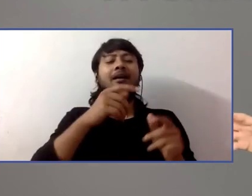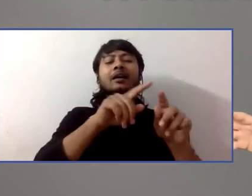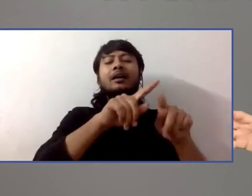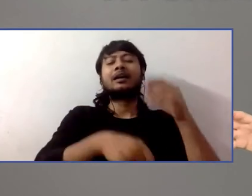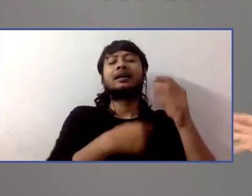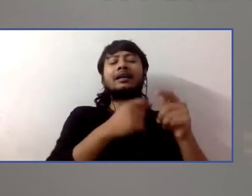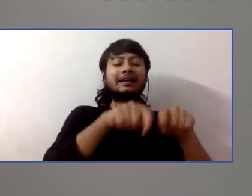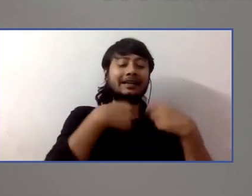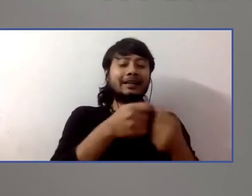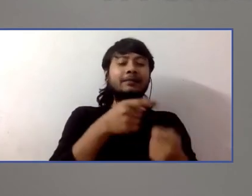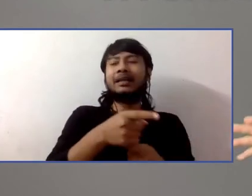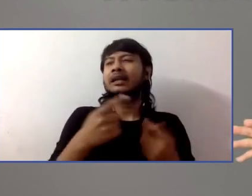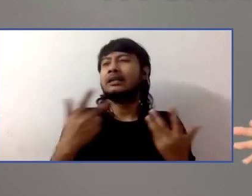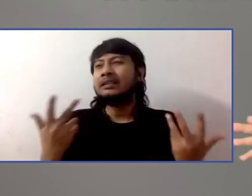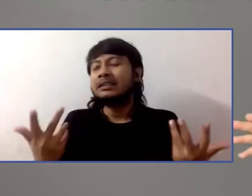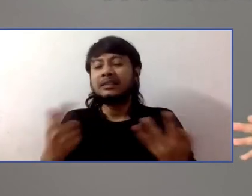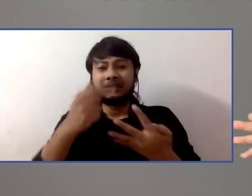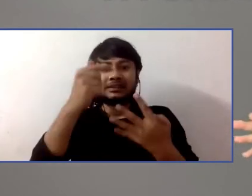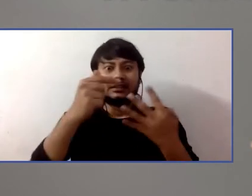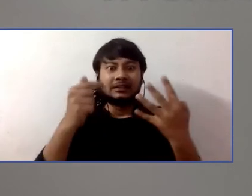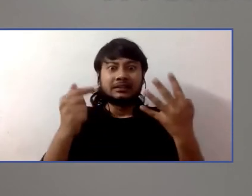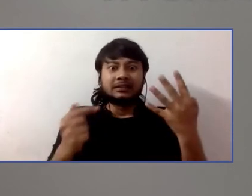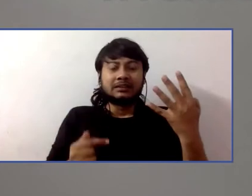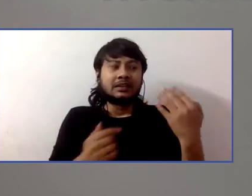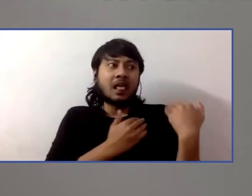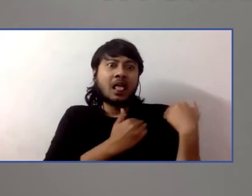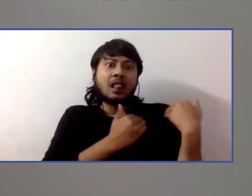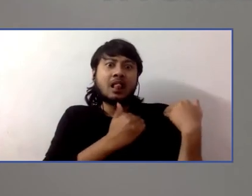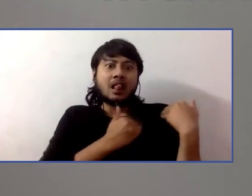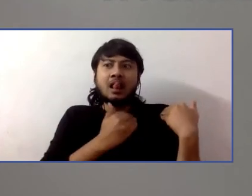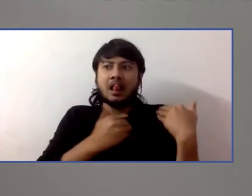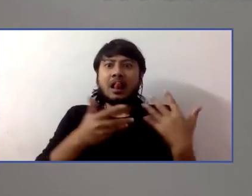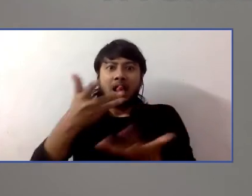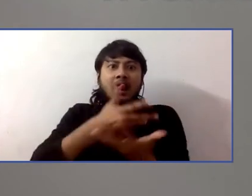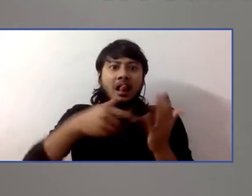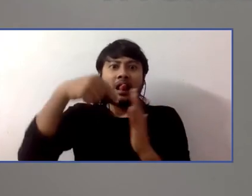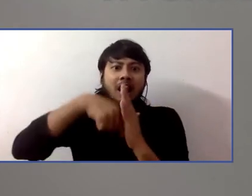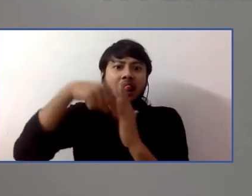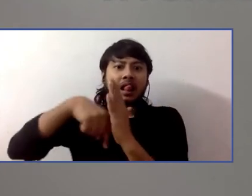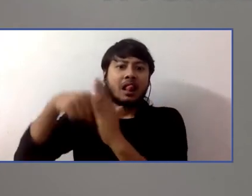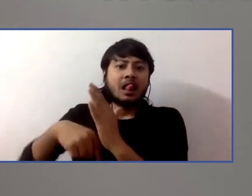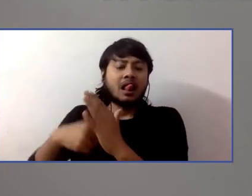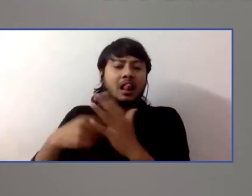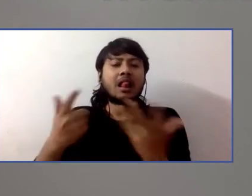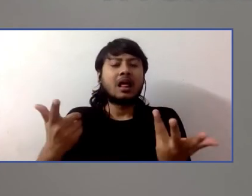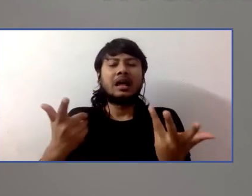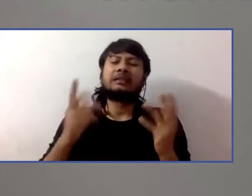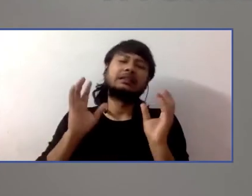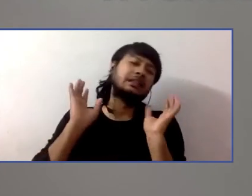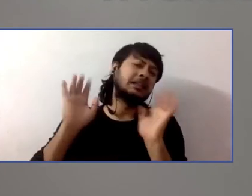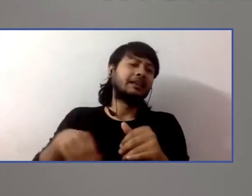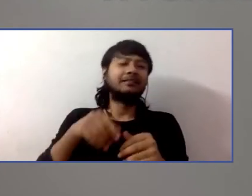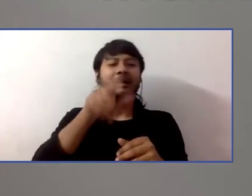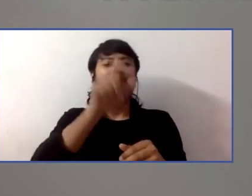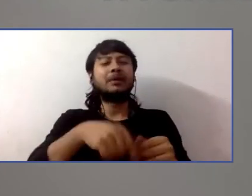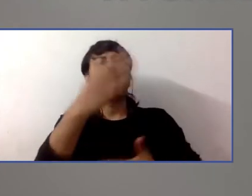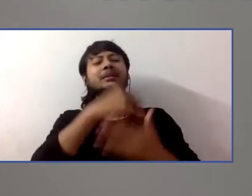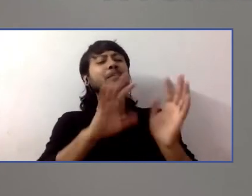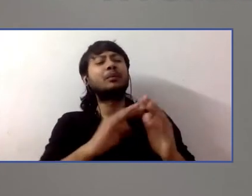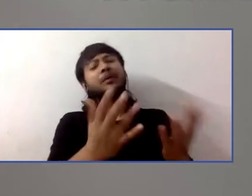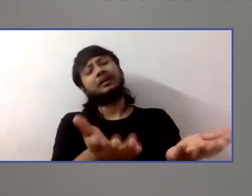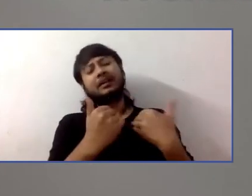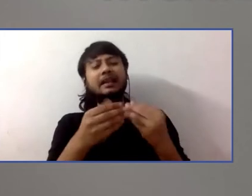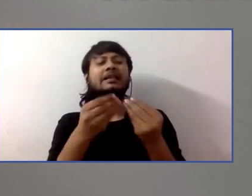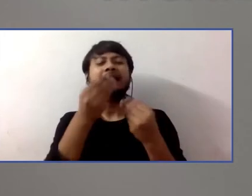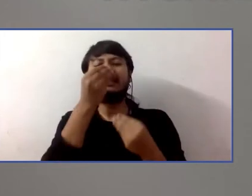with a disability. It's just too much trouble. But accommodations are made for actors all the time. So why not make accommodations for actors with disabilities?